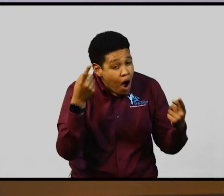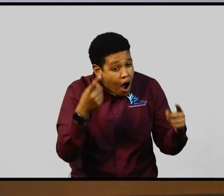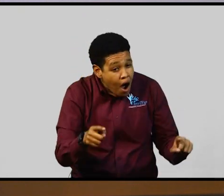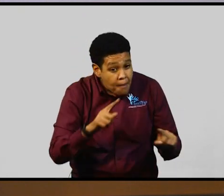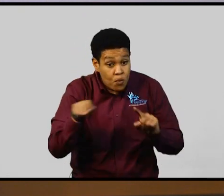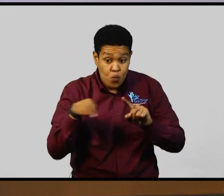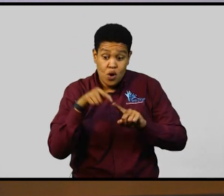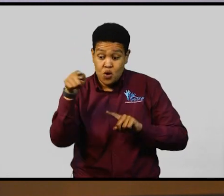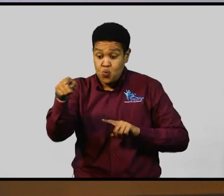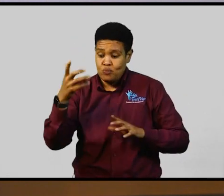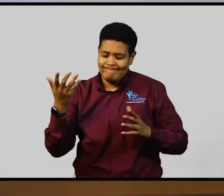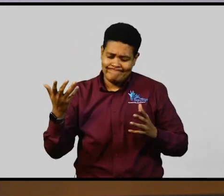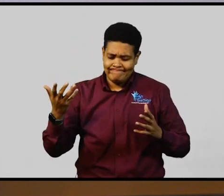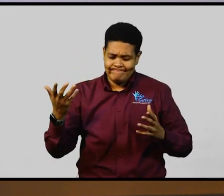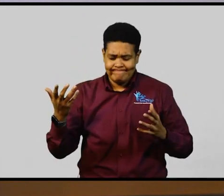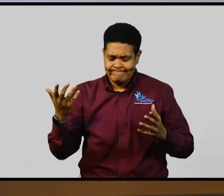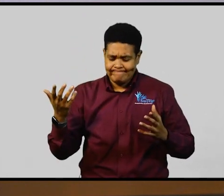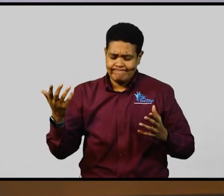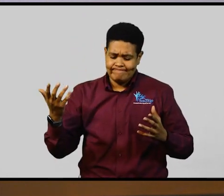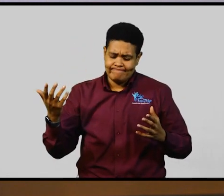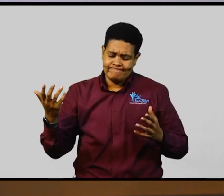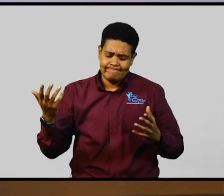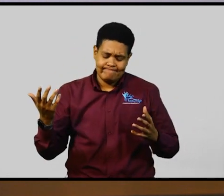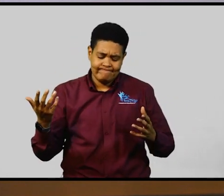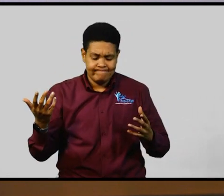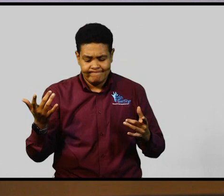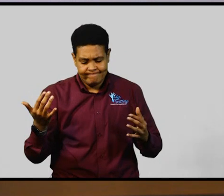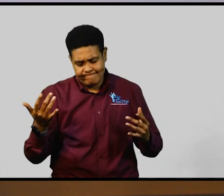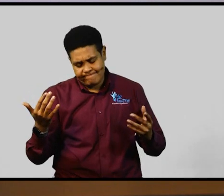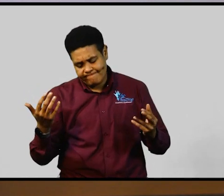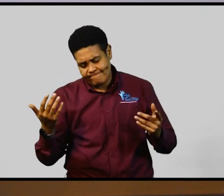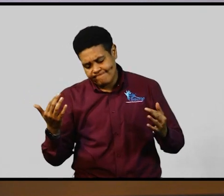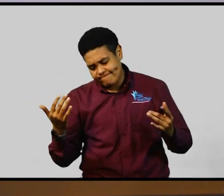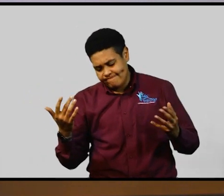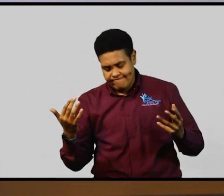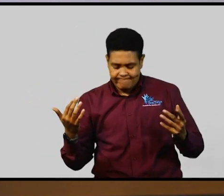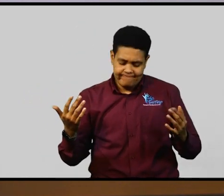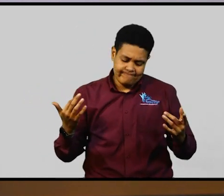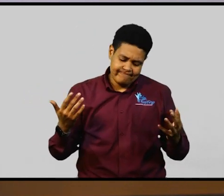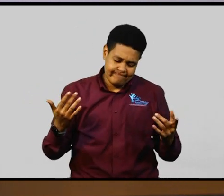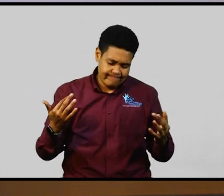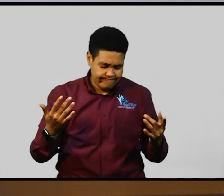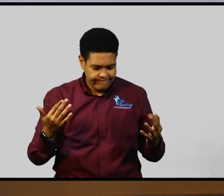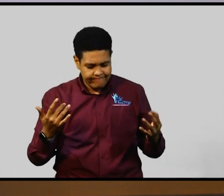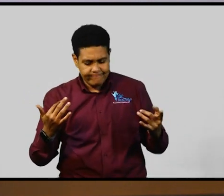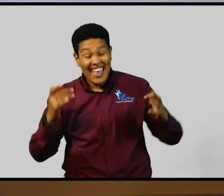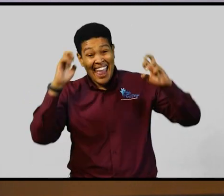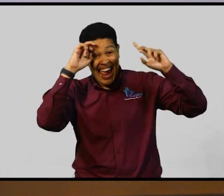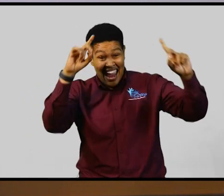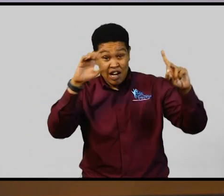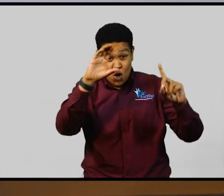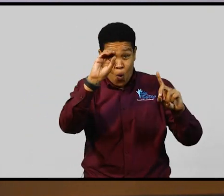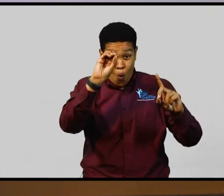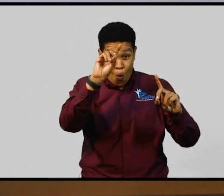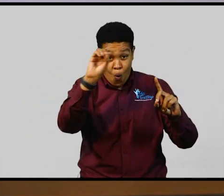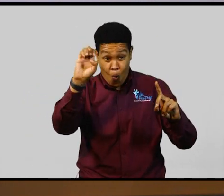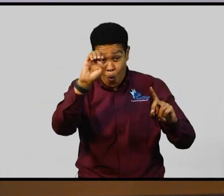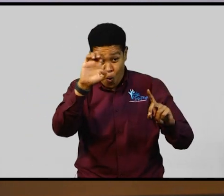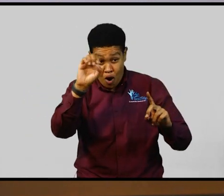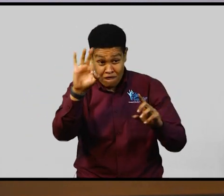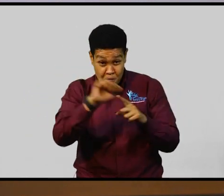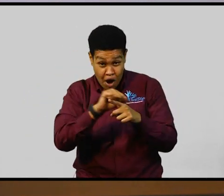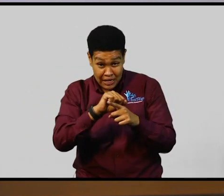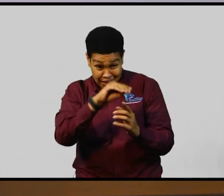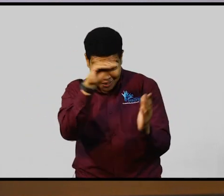education, the code of practice for education to the law?